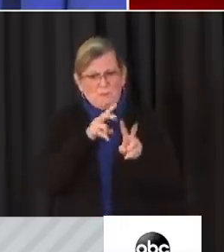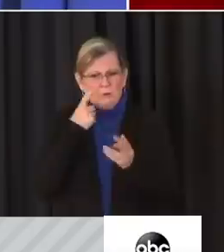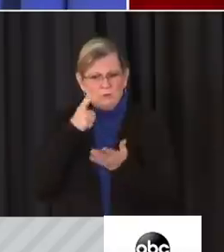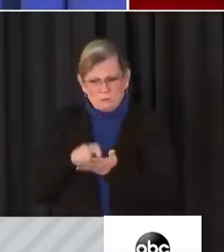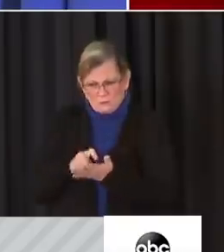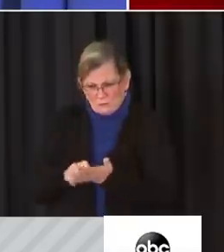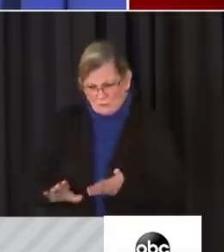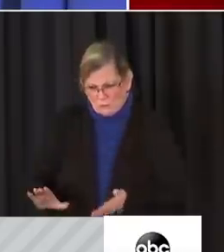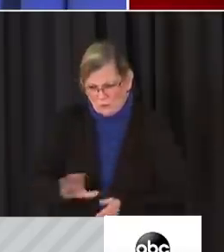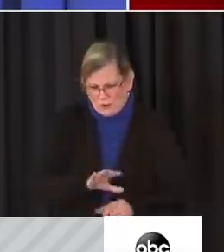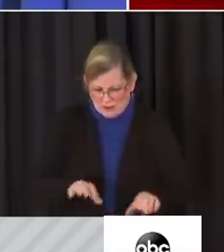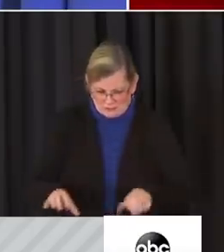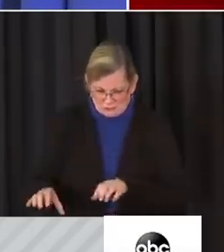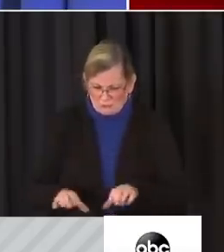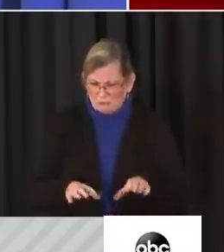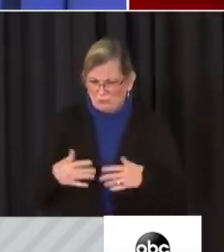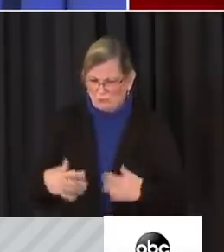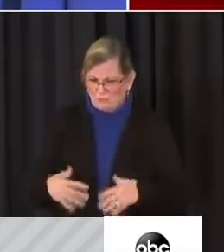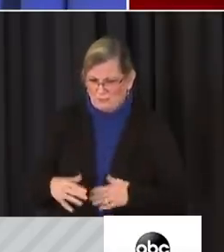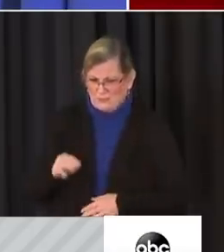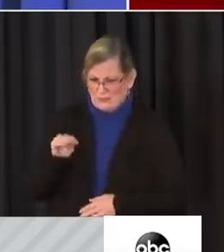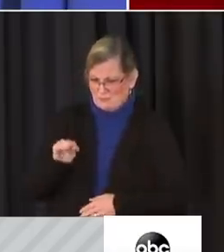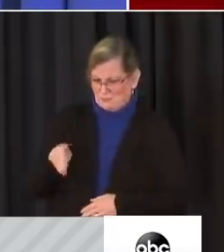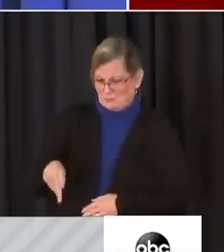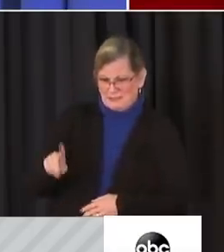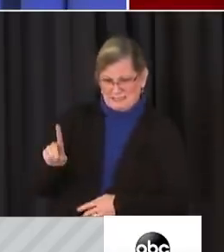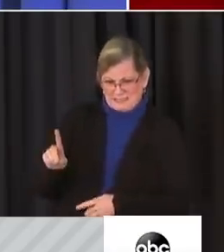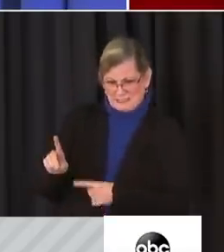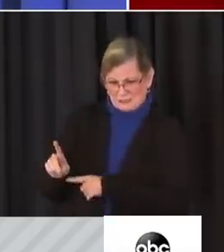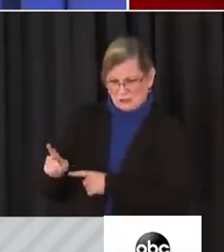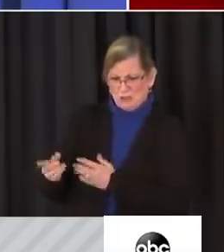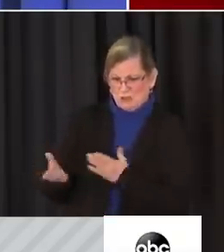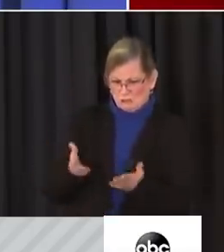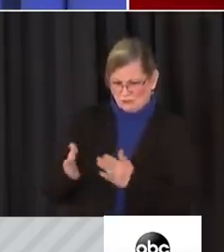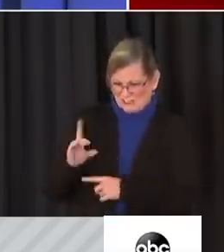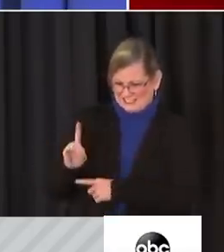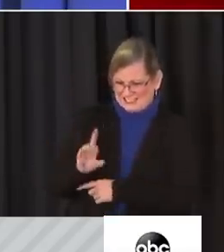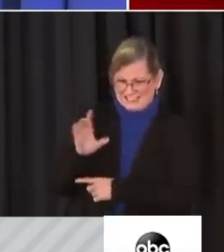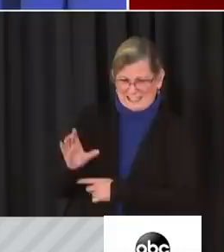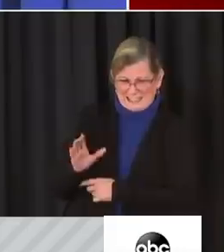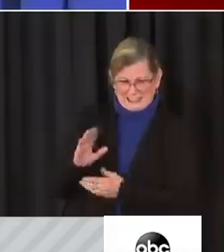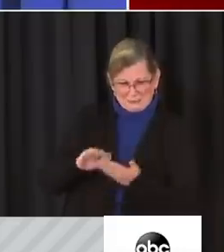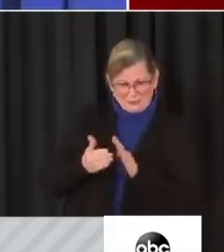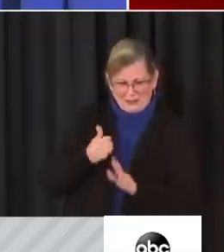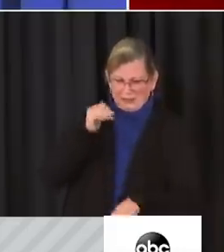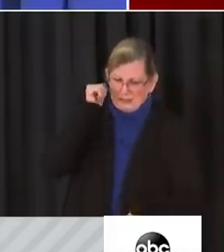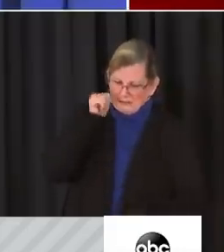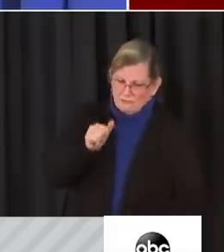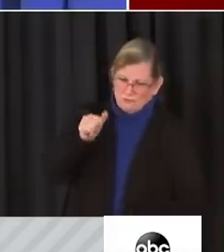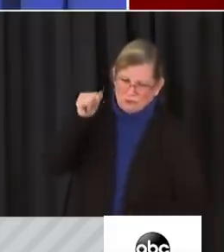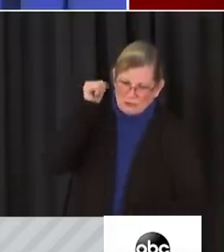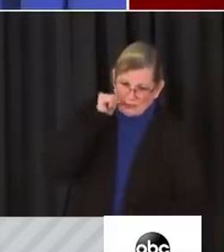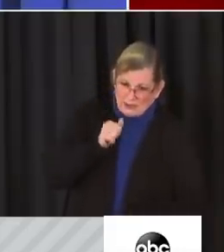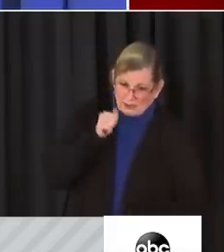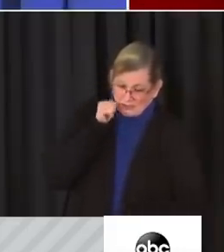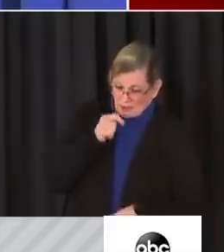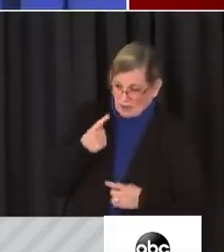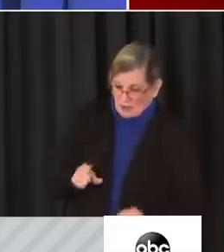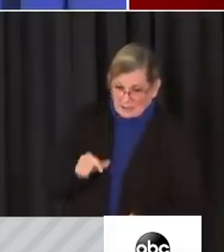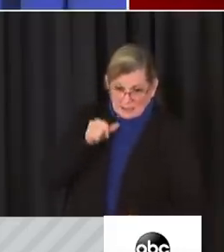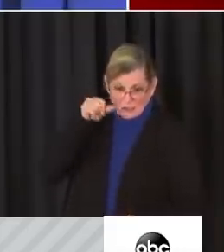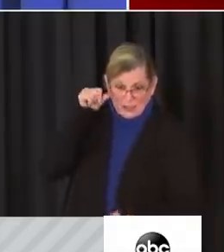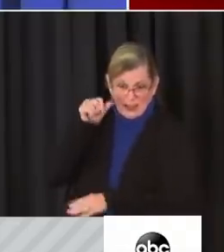recognized. As MPD members, you serve the D.C. community each and every day, but yesterday evening,